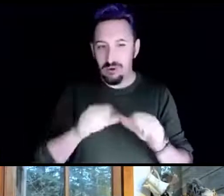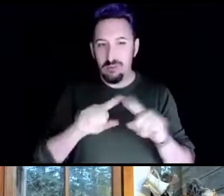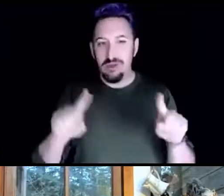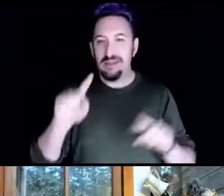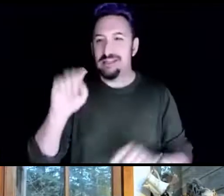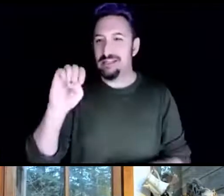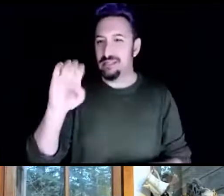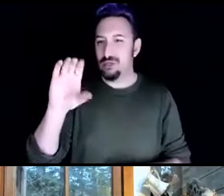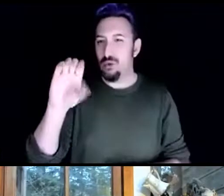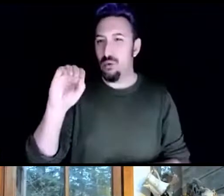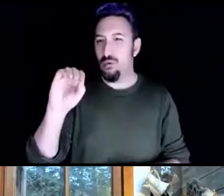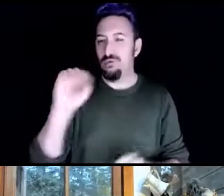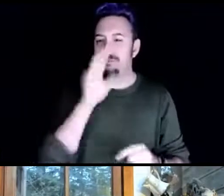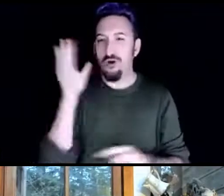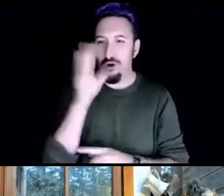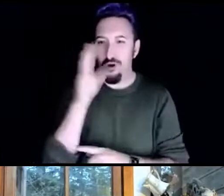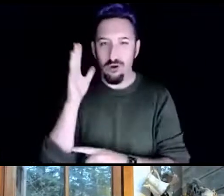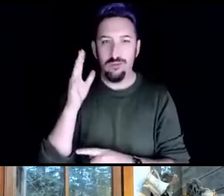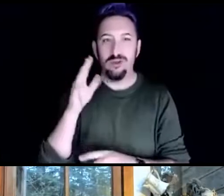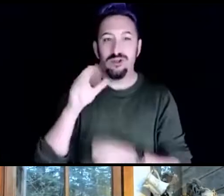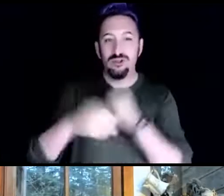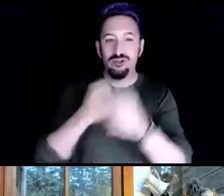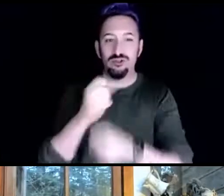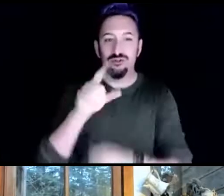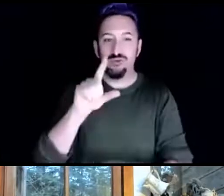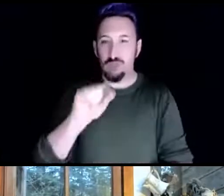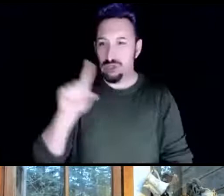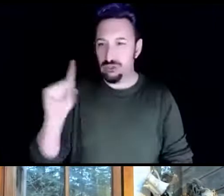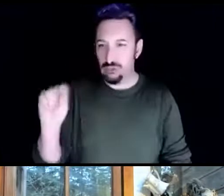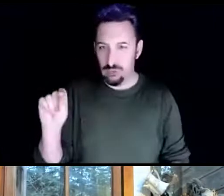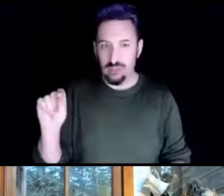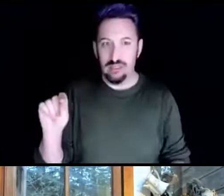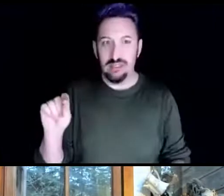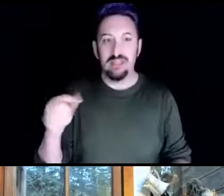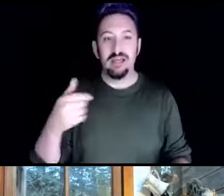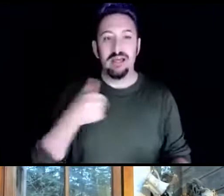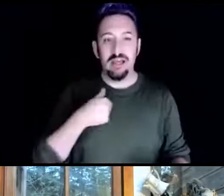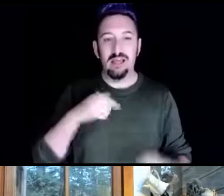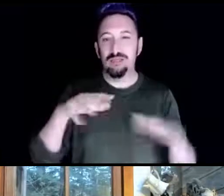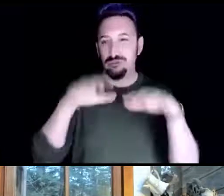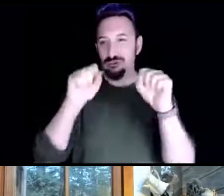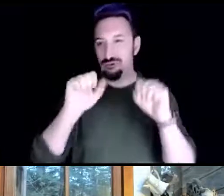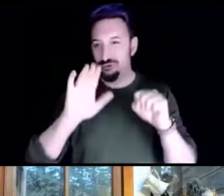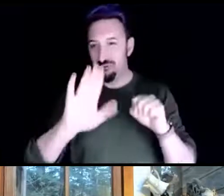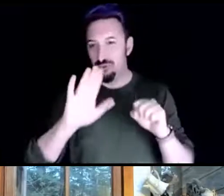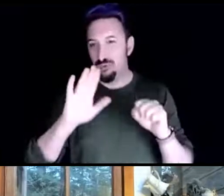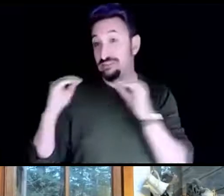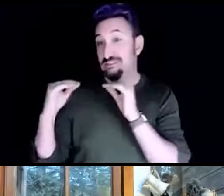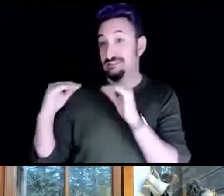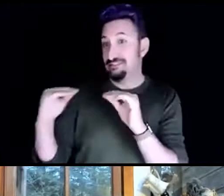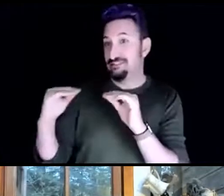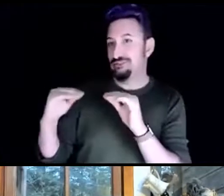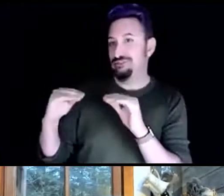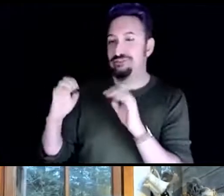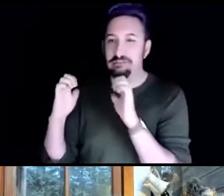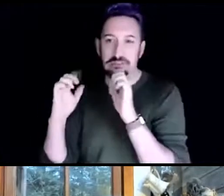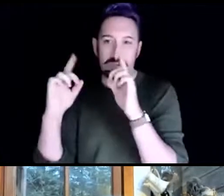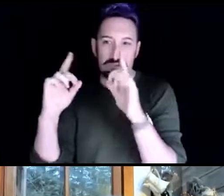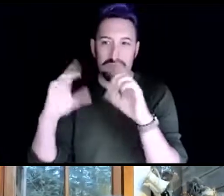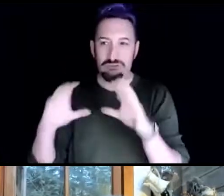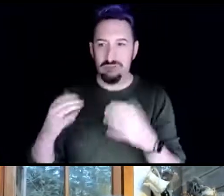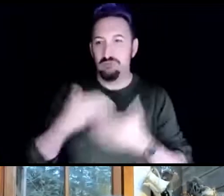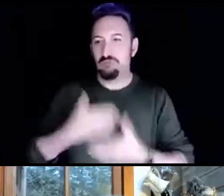the pandemic hit. I was in your teaching education class and I really enjoyed your energy. It made me feel included